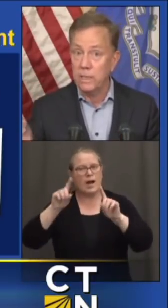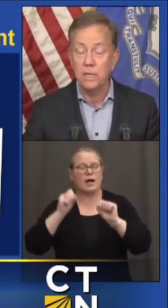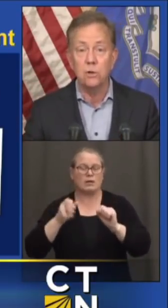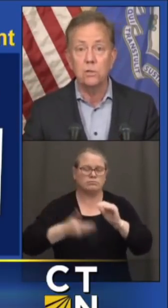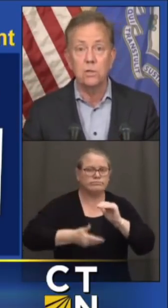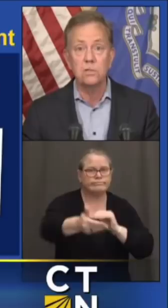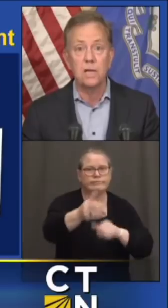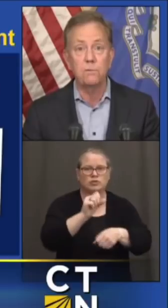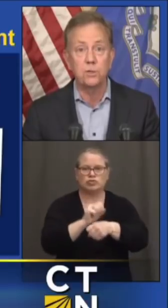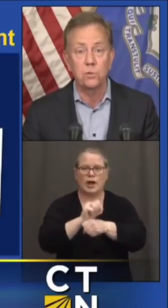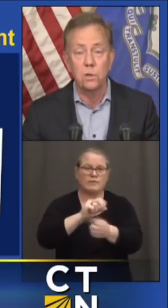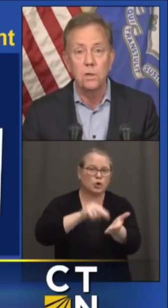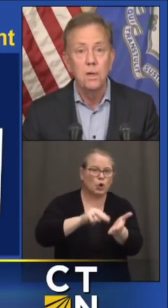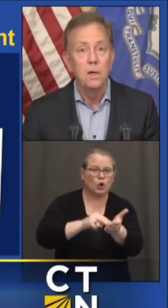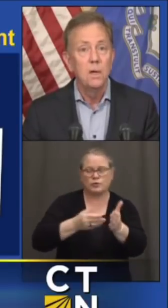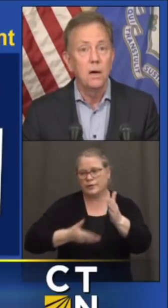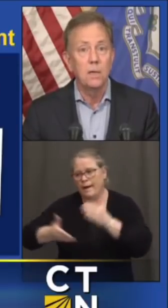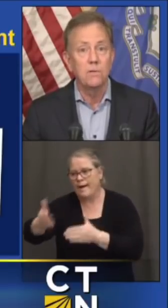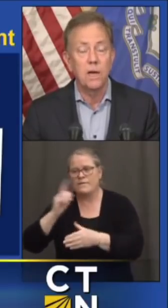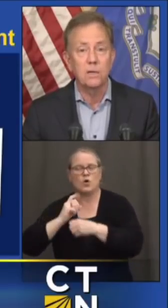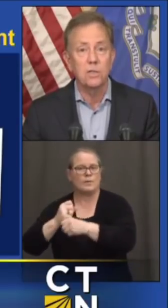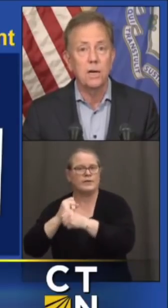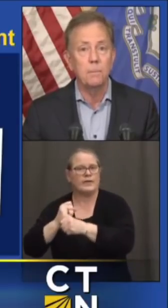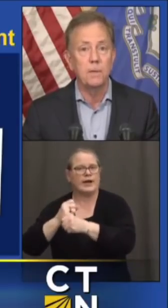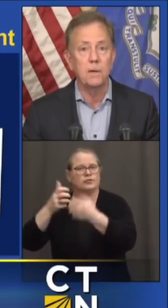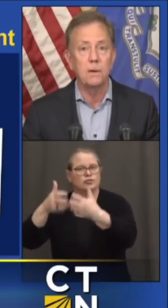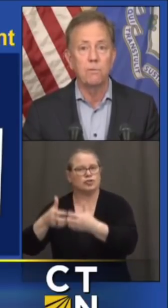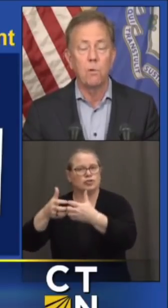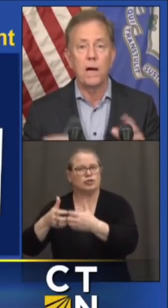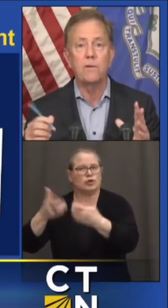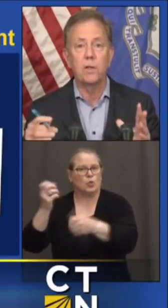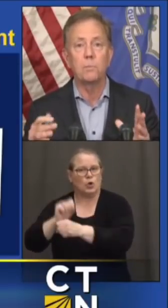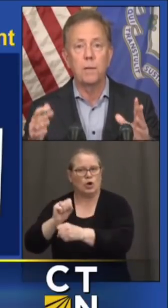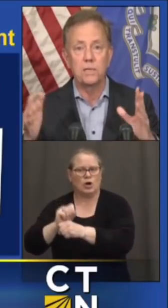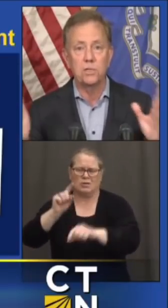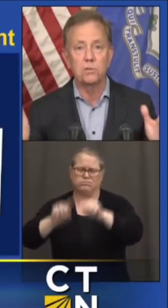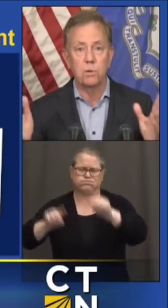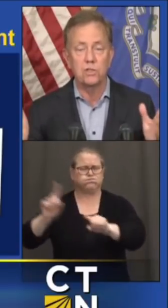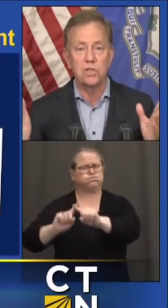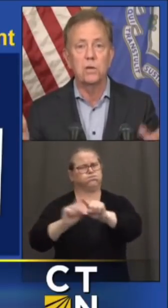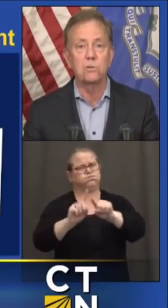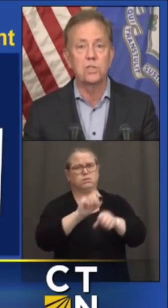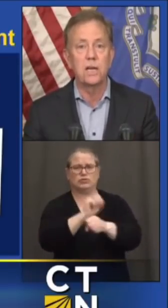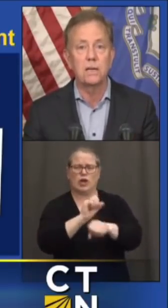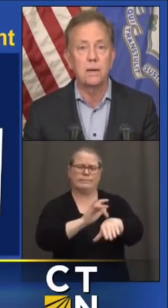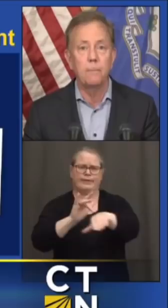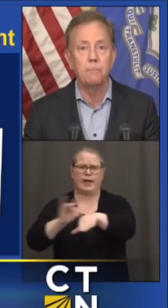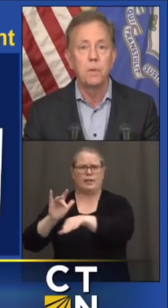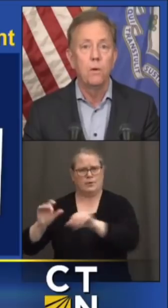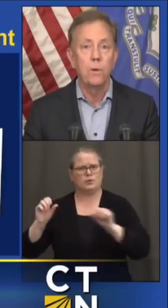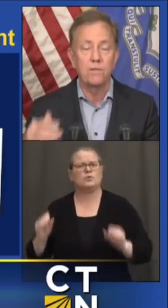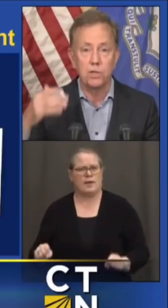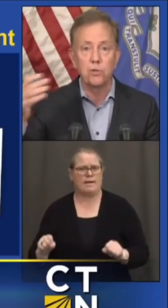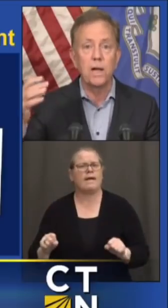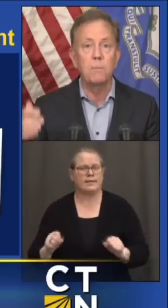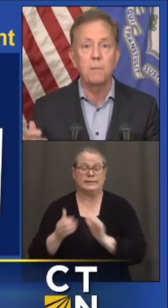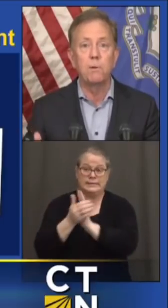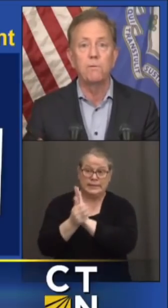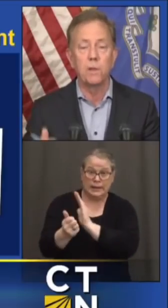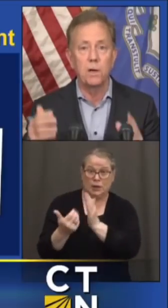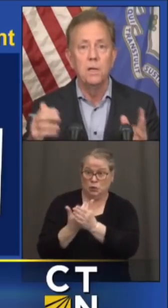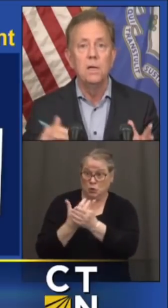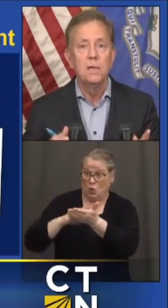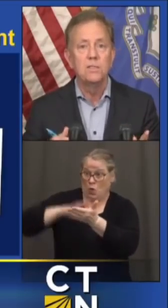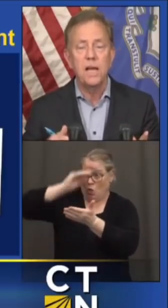nursing. We need nurses, that's for sure. You've got a job in a variety of other places where the skill set – we have to train